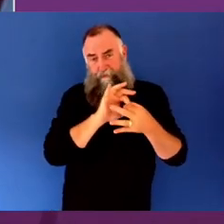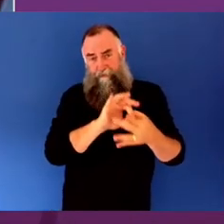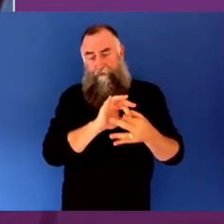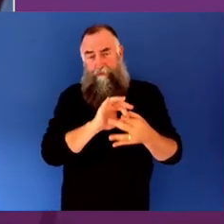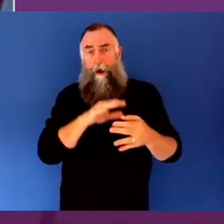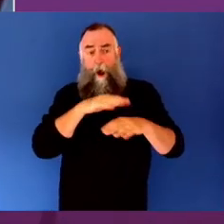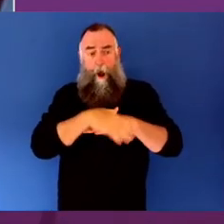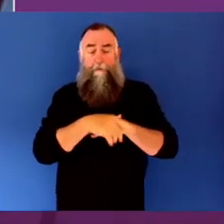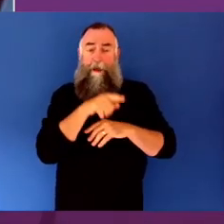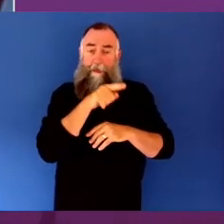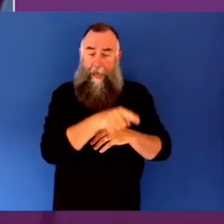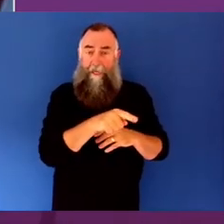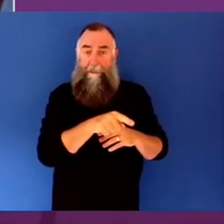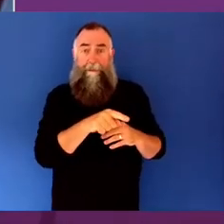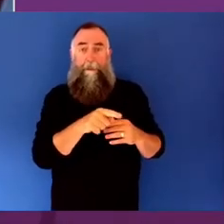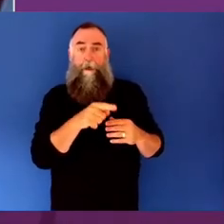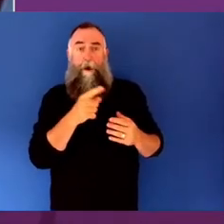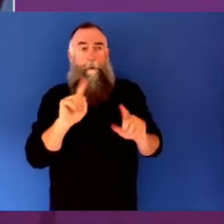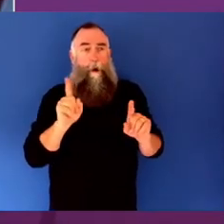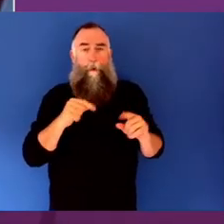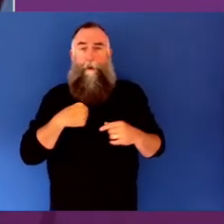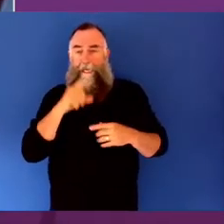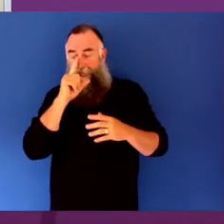can receive and contribute.